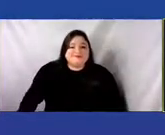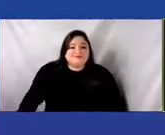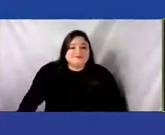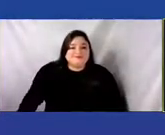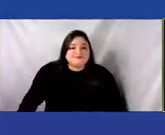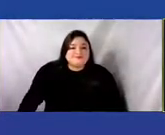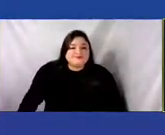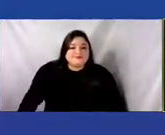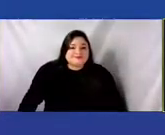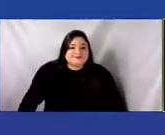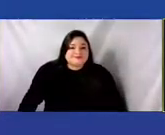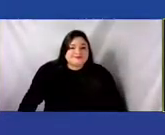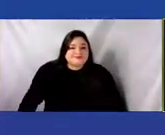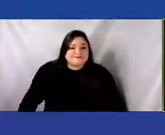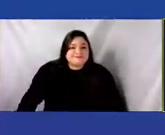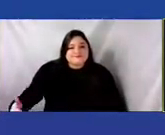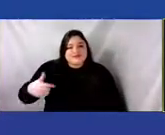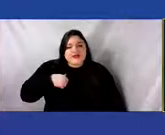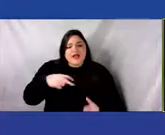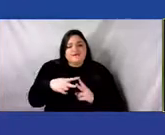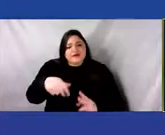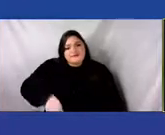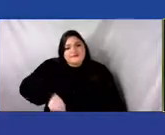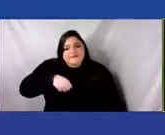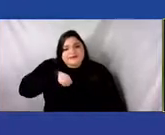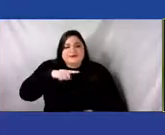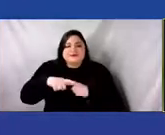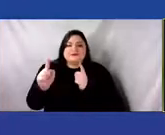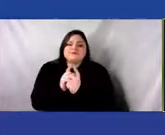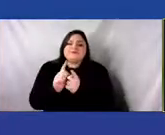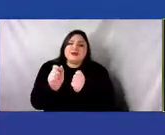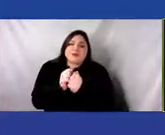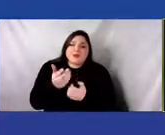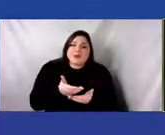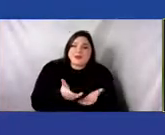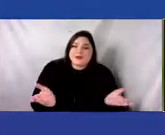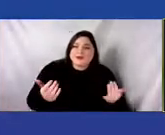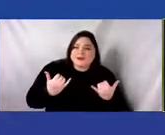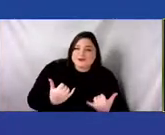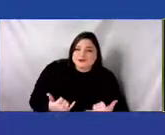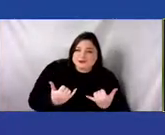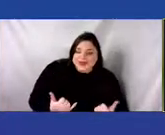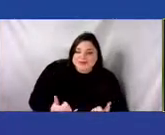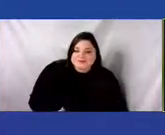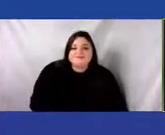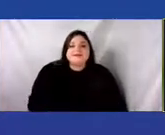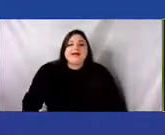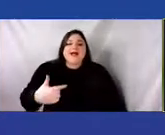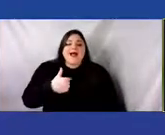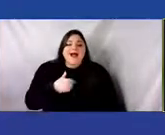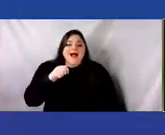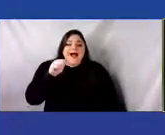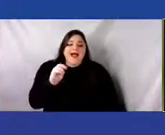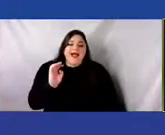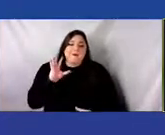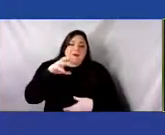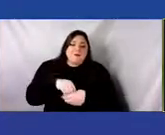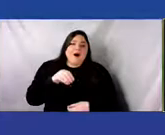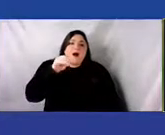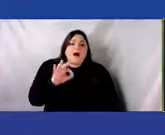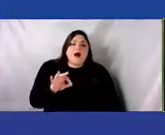I am very pleased to meet with all of you today, and I am an enrolled member of the Caddo Nation of Oklahoma,